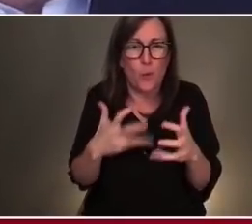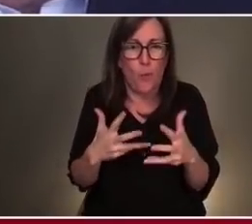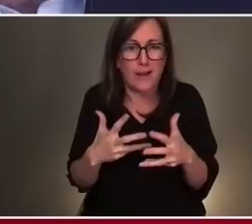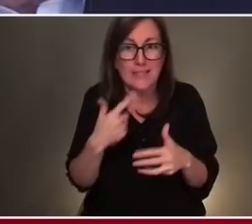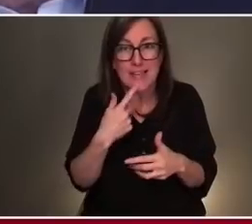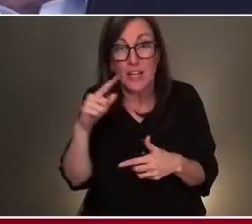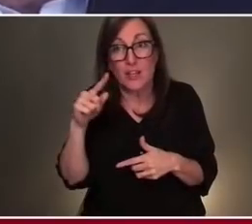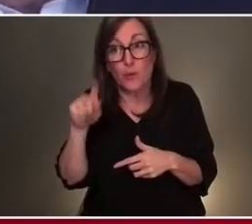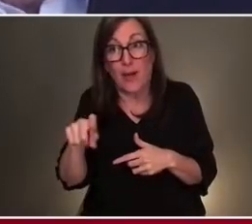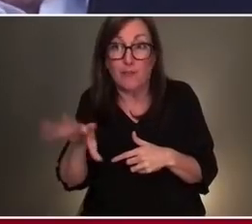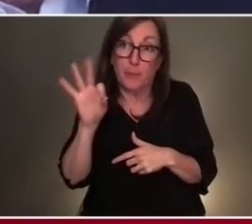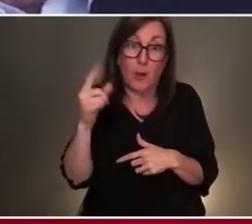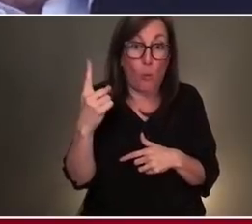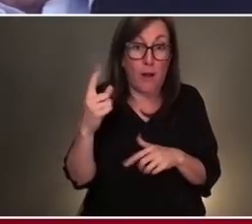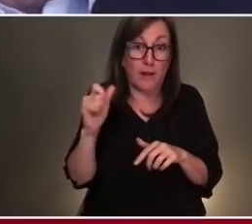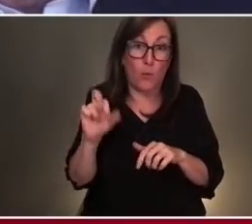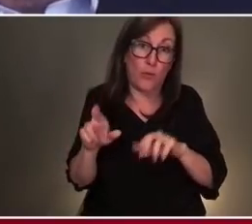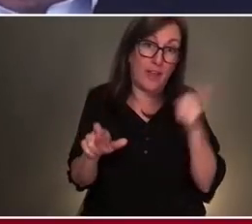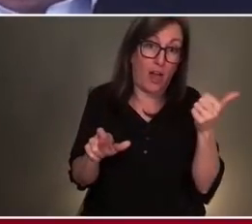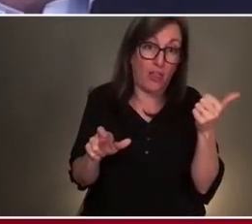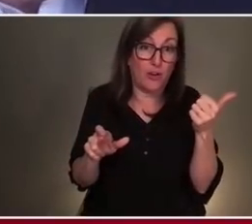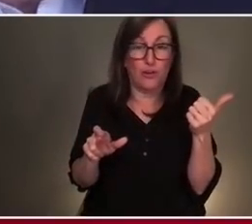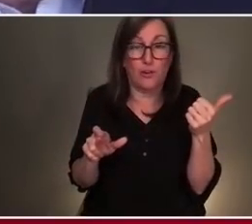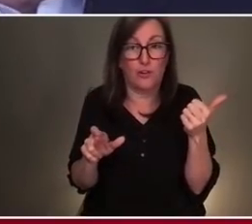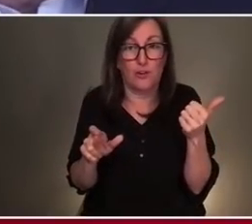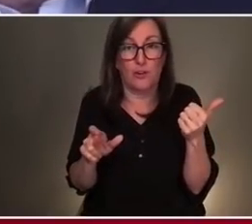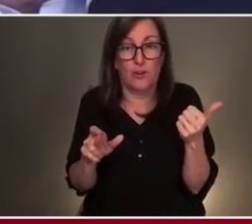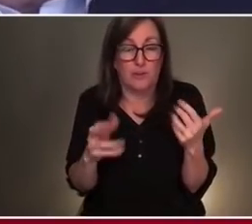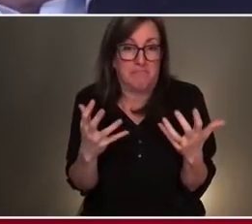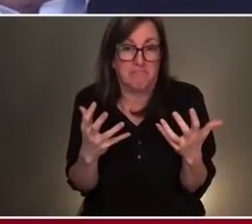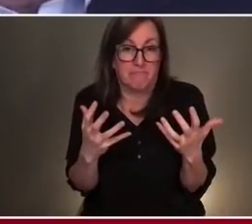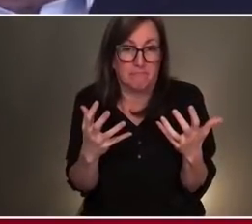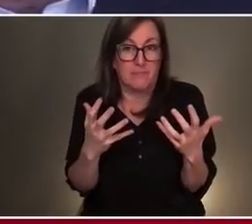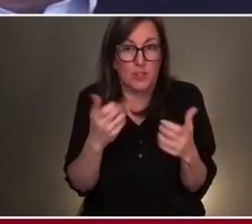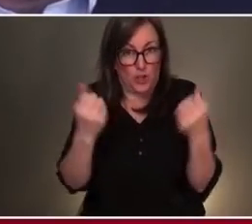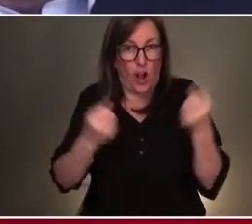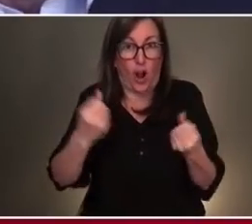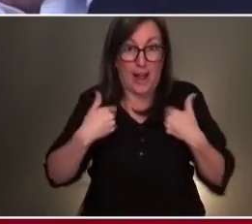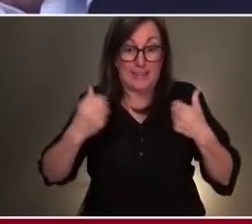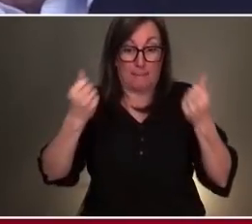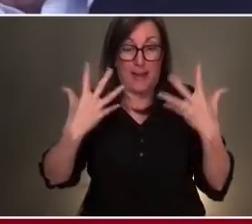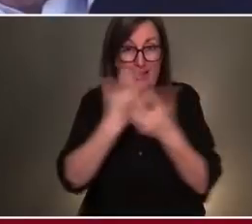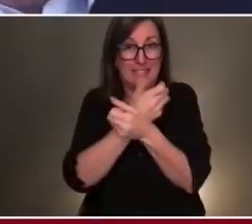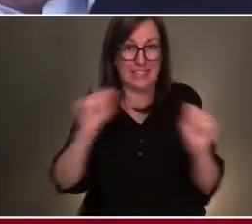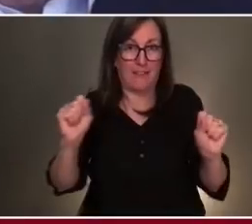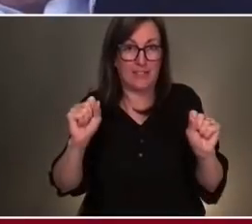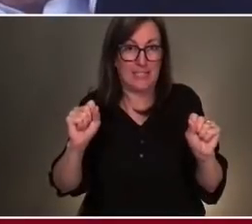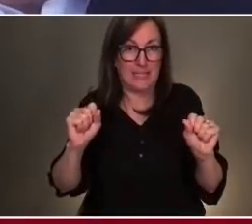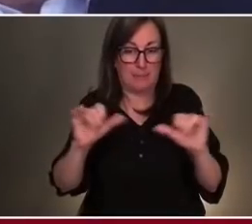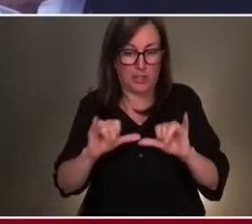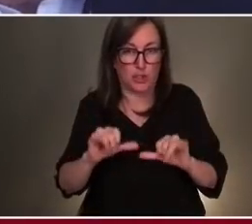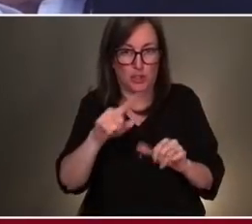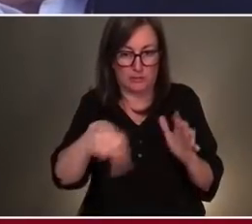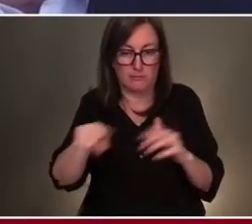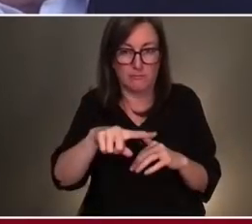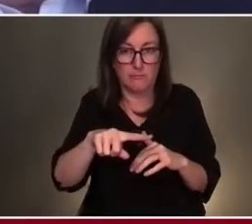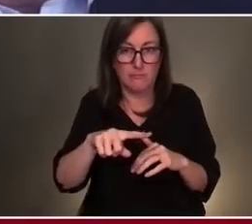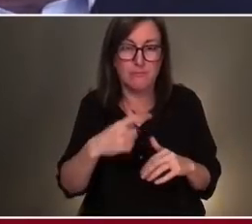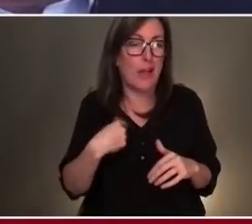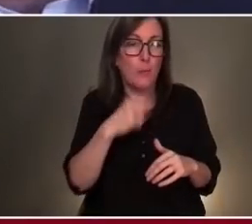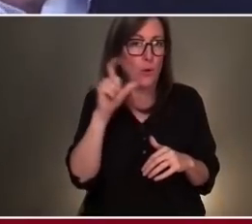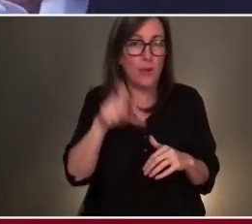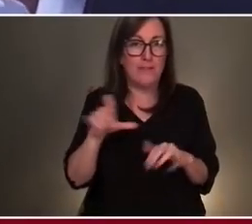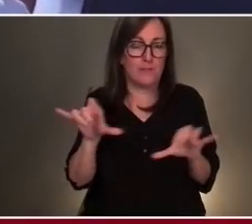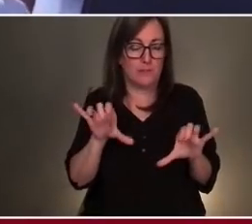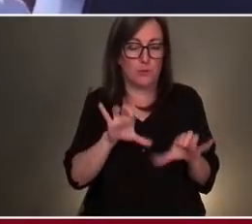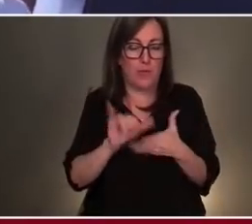you have to pick between, you know, one type of safety measure in your car and another. And we surely don't have to do that here. We